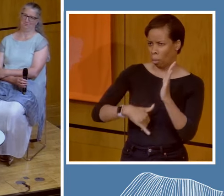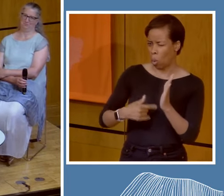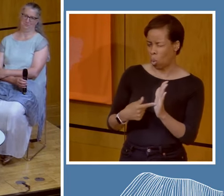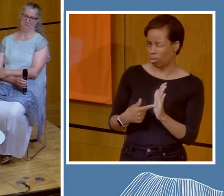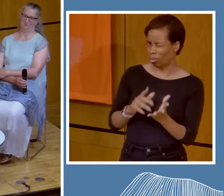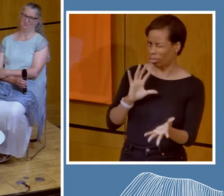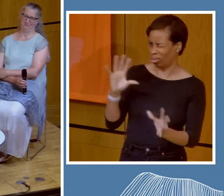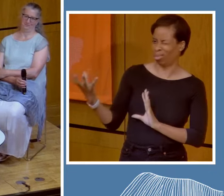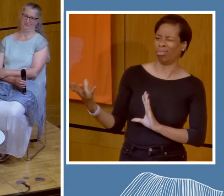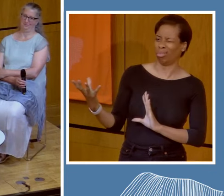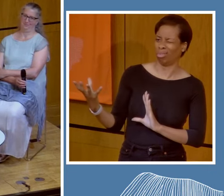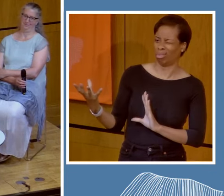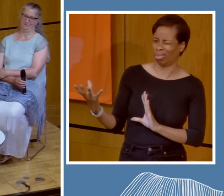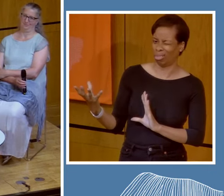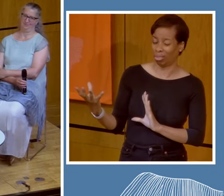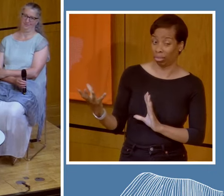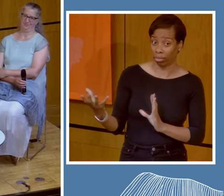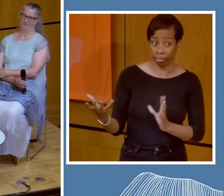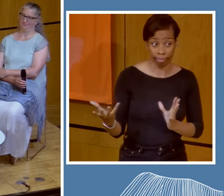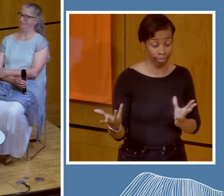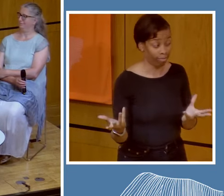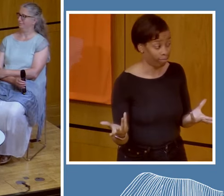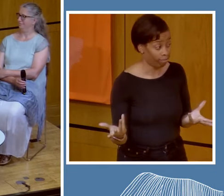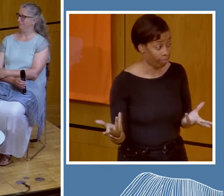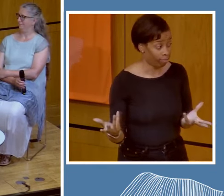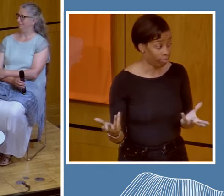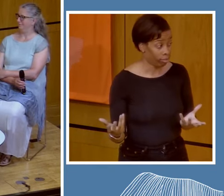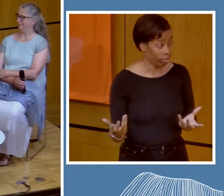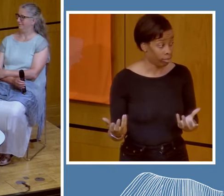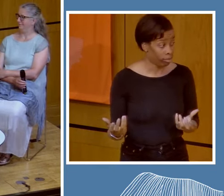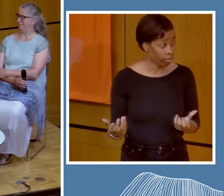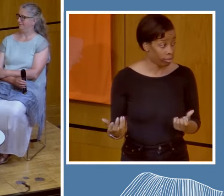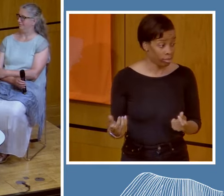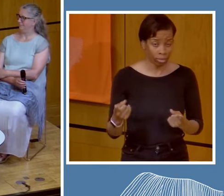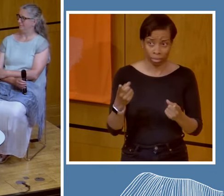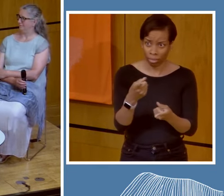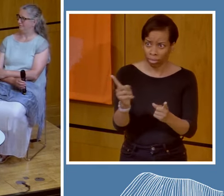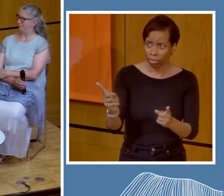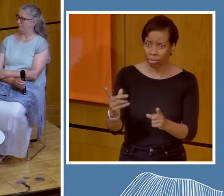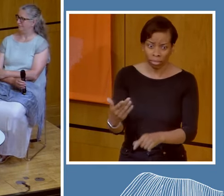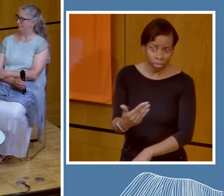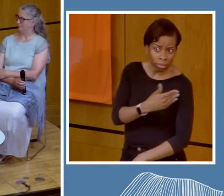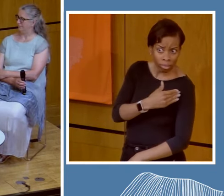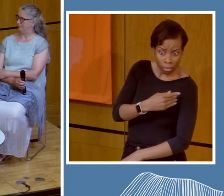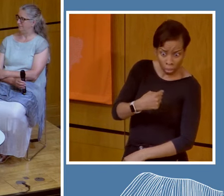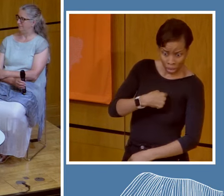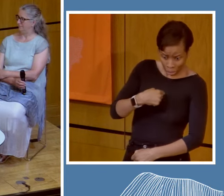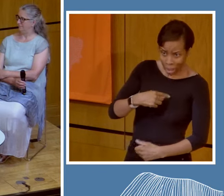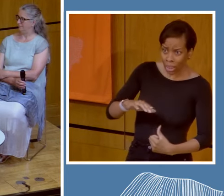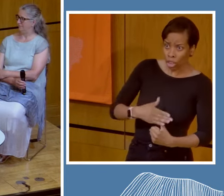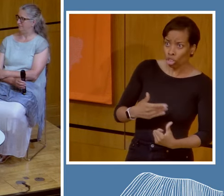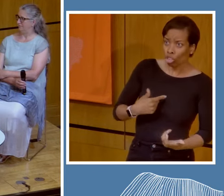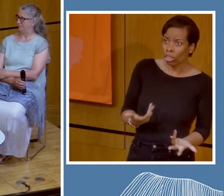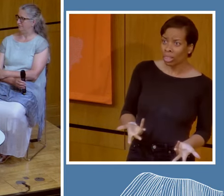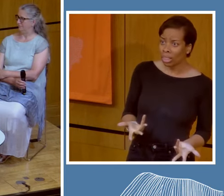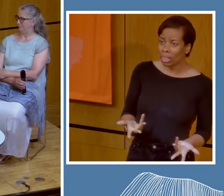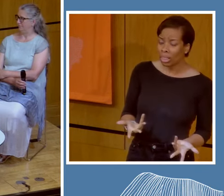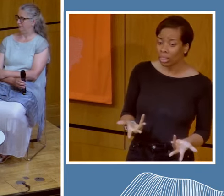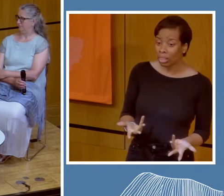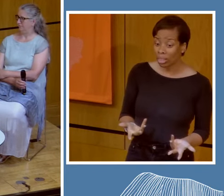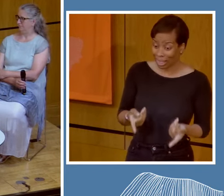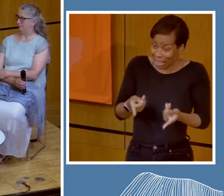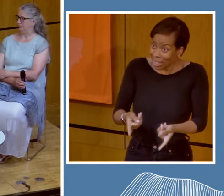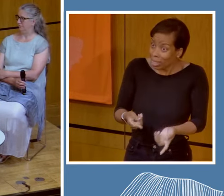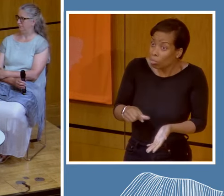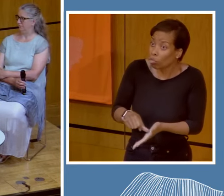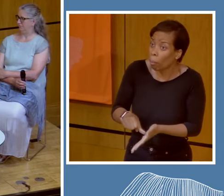So, and I know the guy that got reached out to, who reached out to me and said, hey, they're asking me, and, you know, so this is the problem that we have,